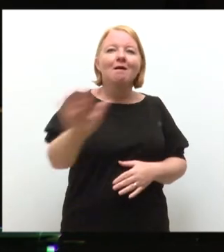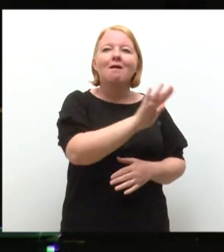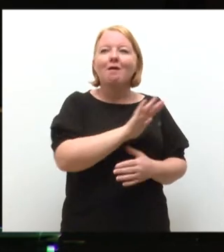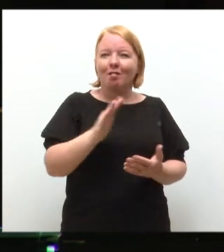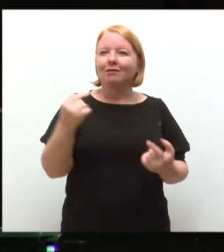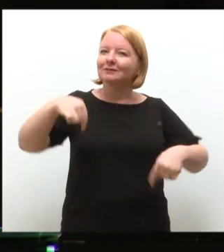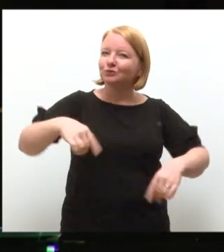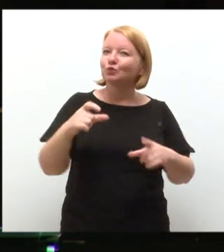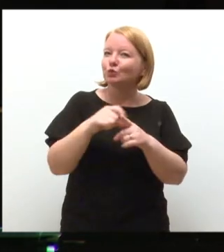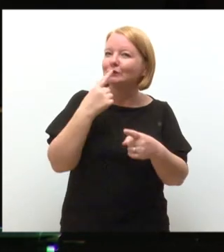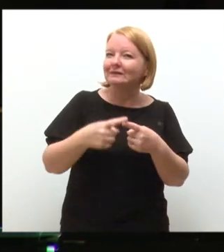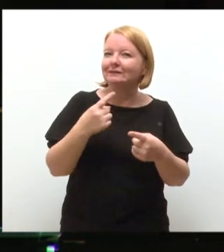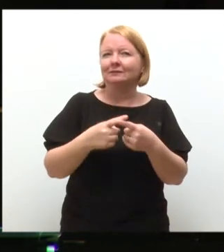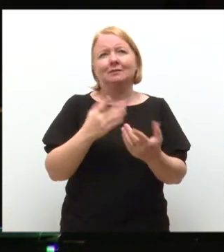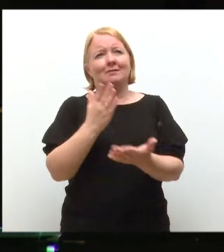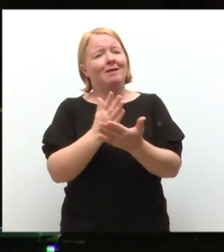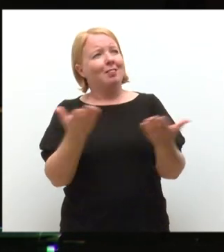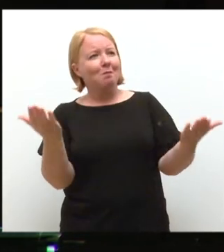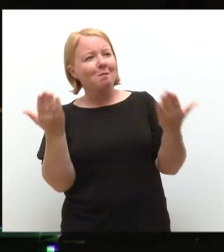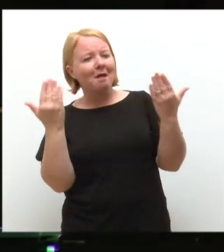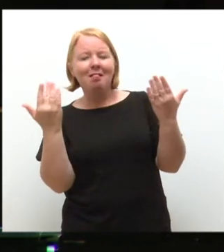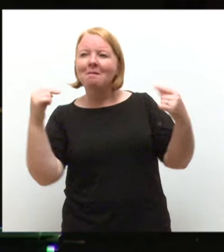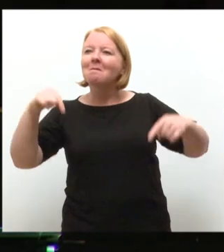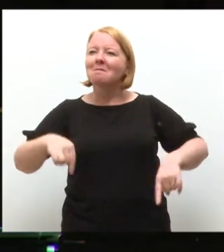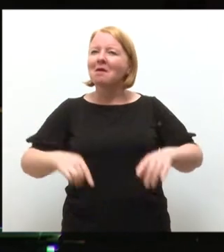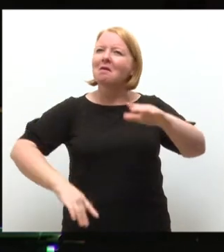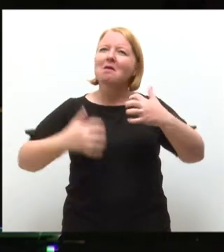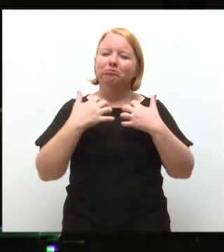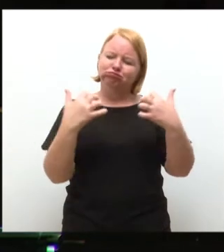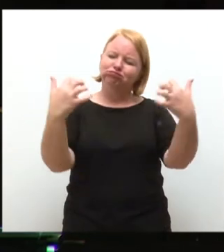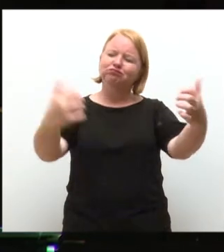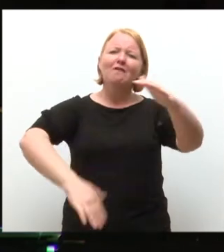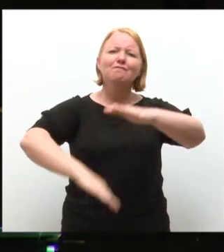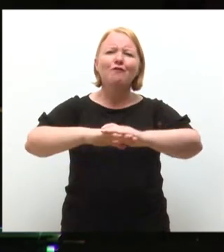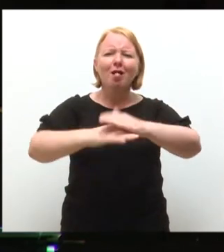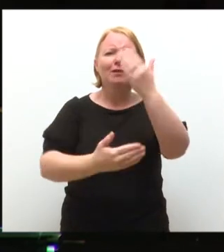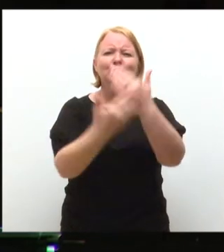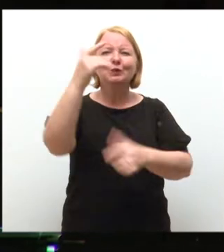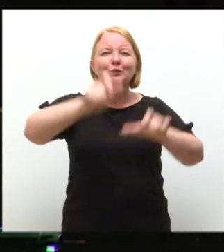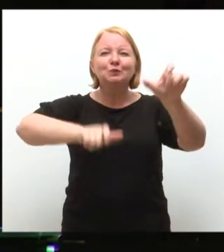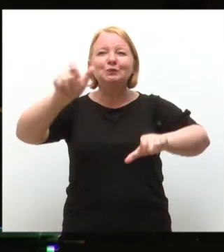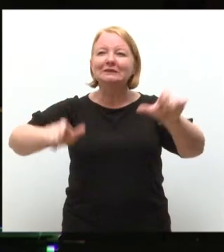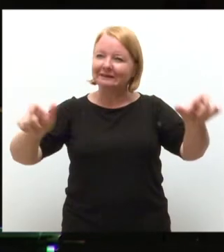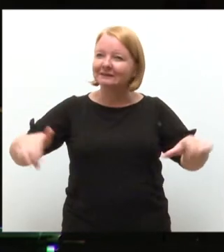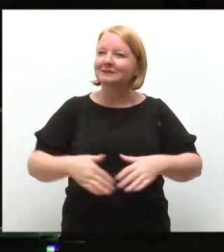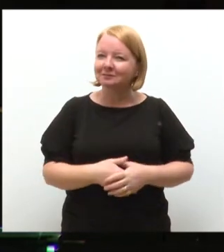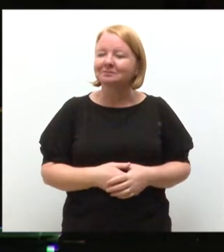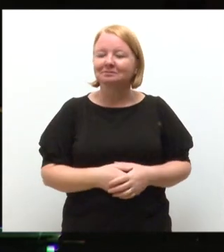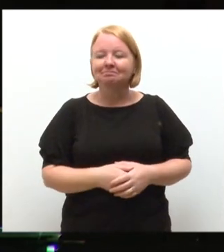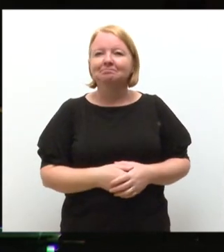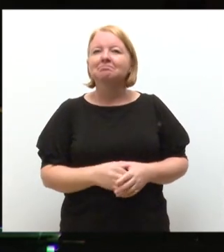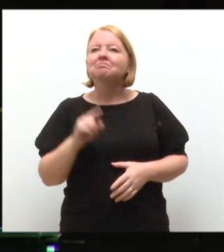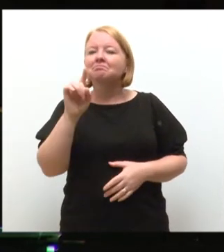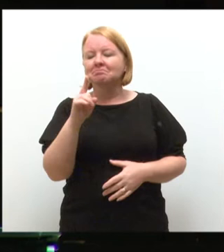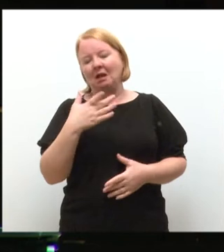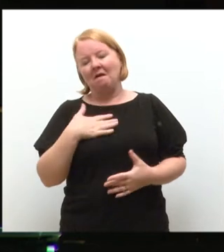indeed very, very welcome. It's great to see this hall full of new students. But first, I have a piece